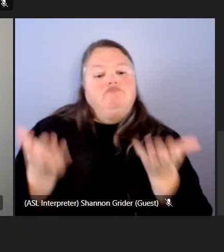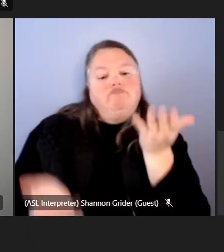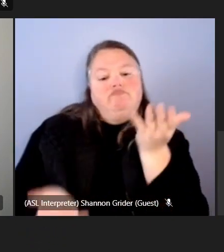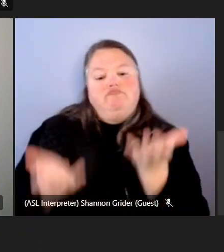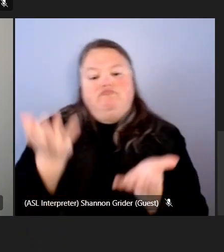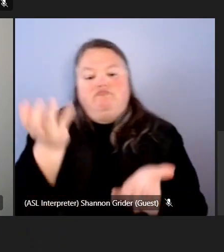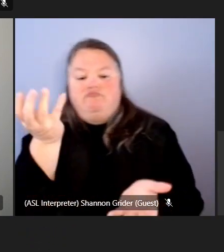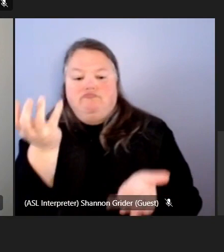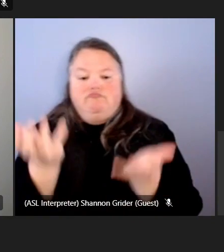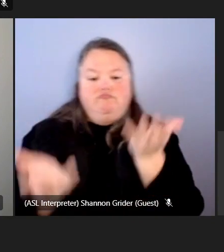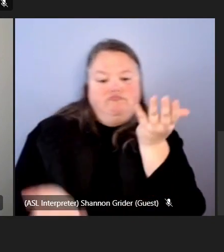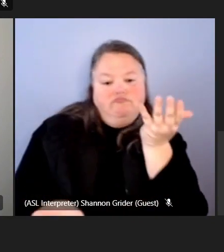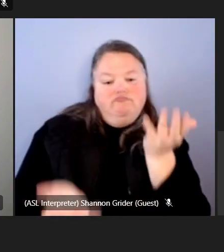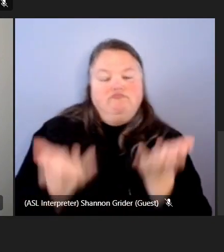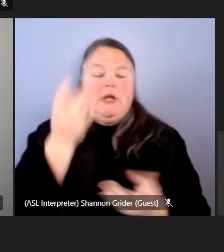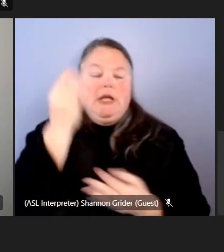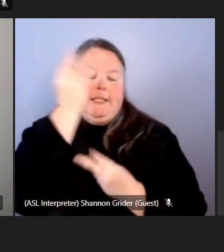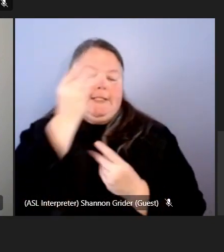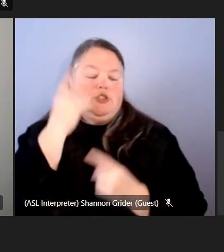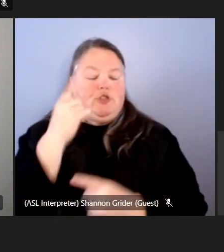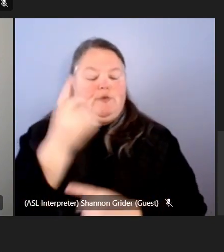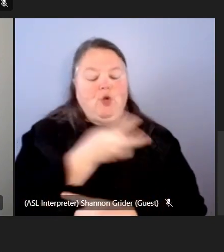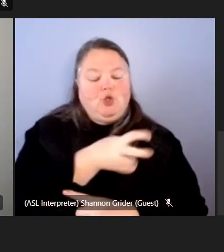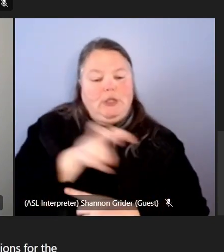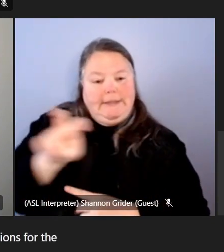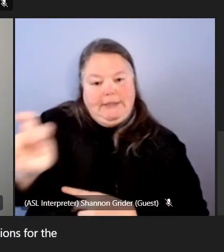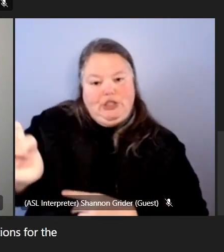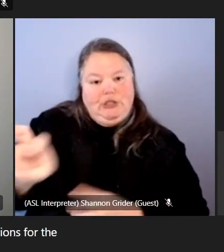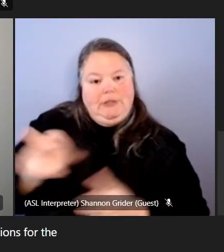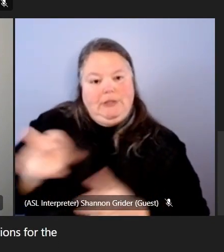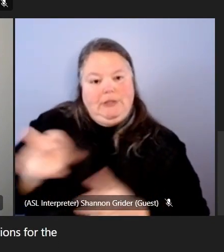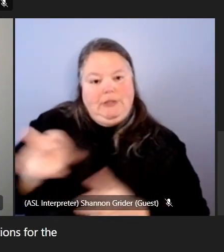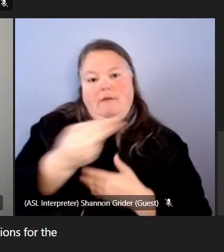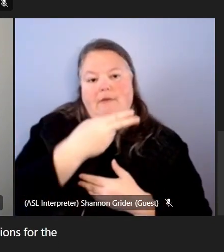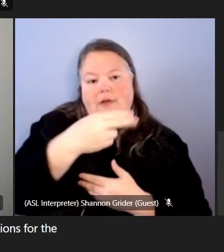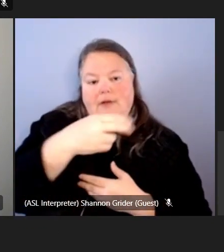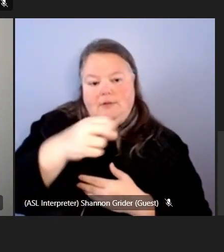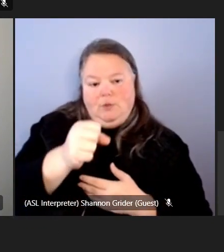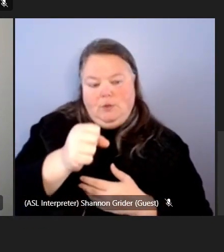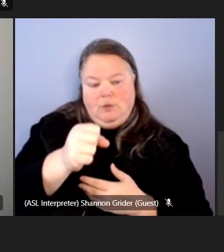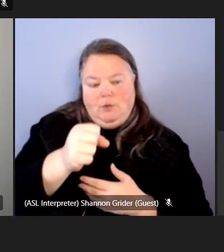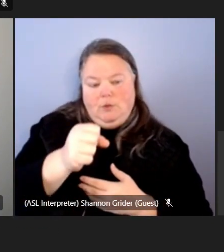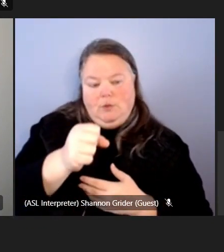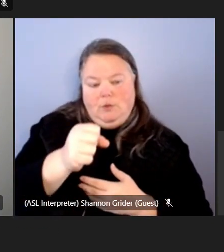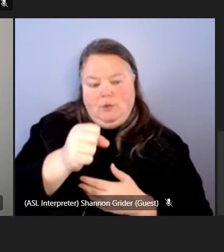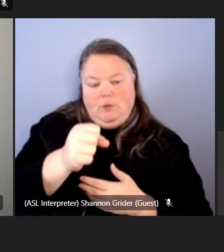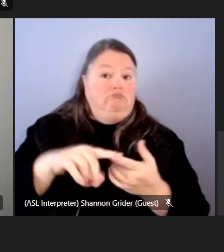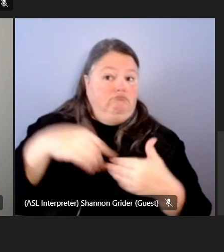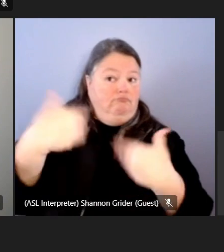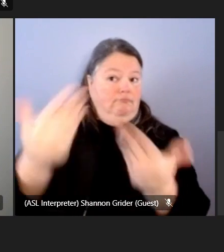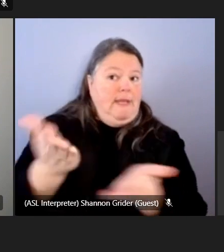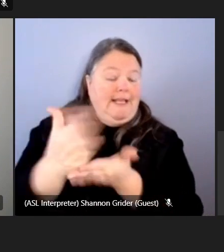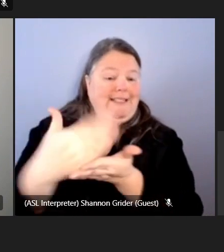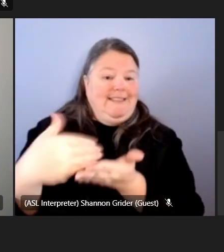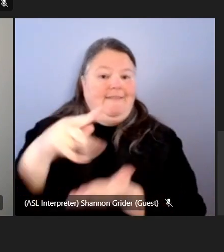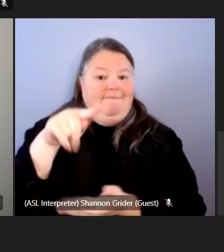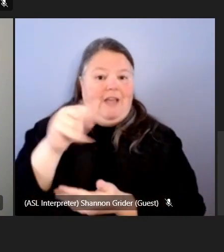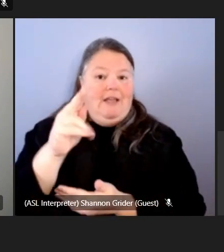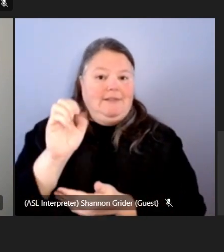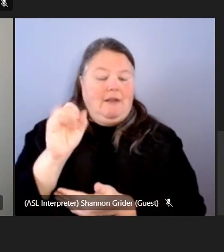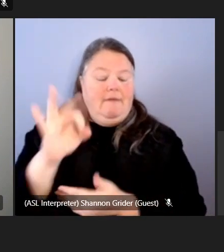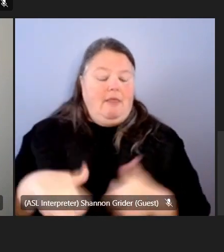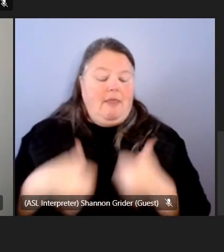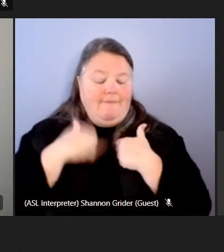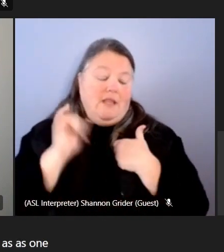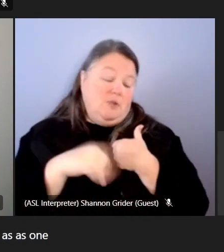transition uh or considerations for the transition um to uh from high school to the next phase in life as one